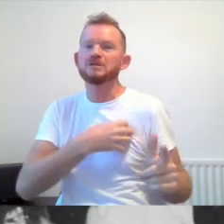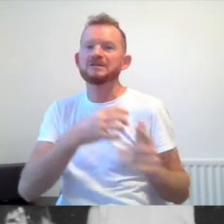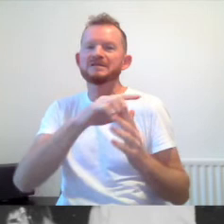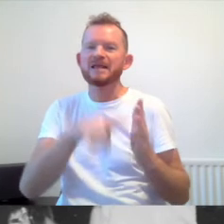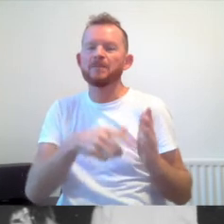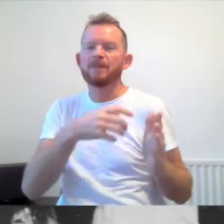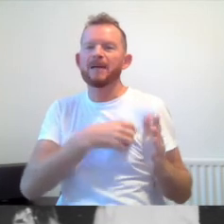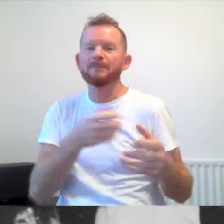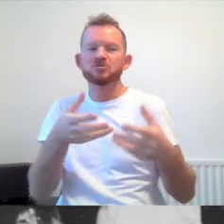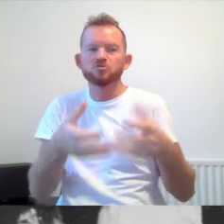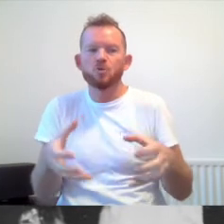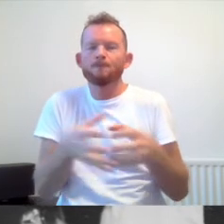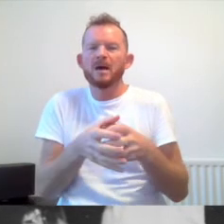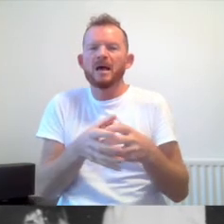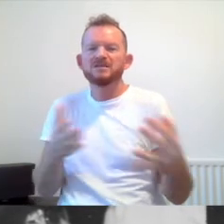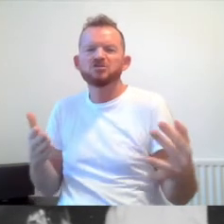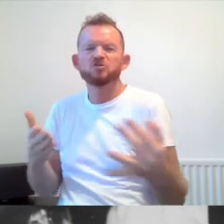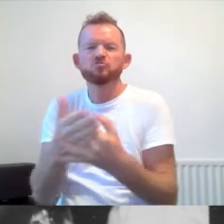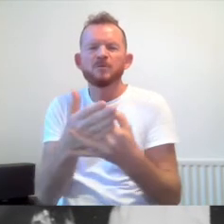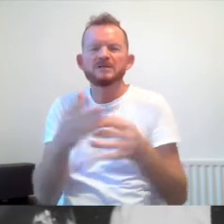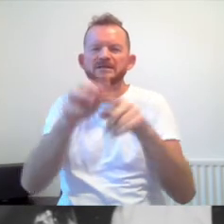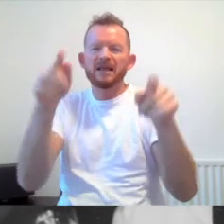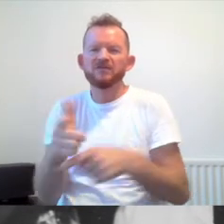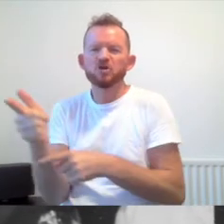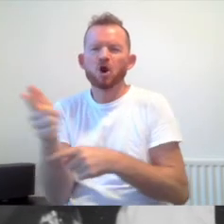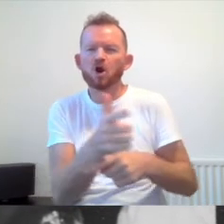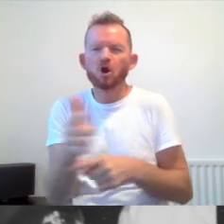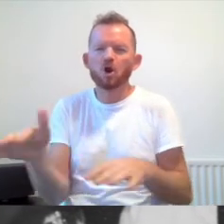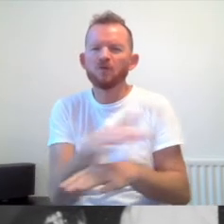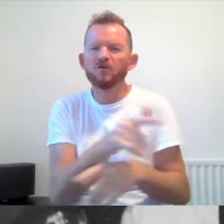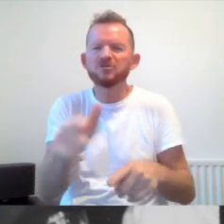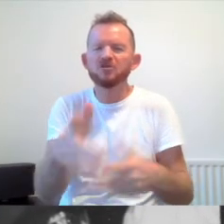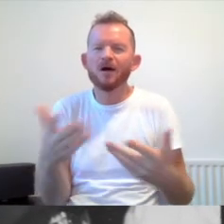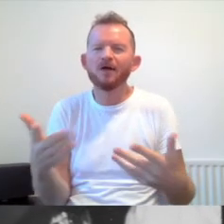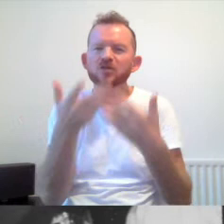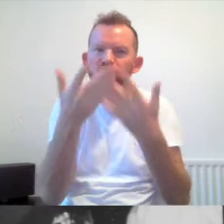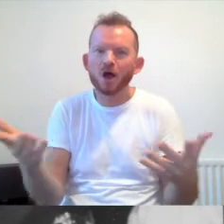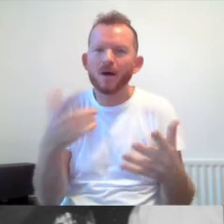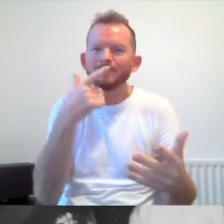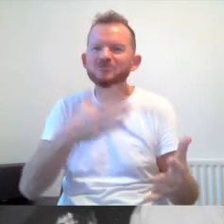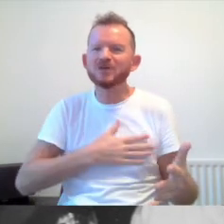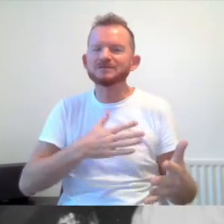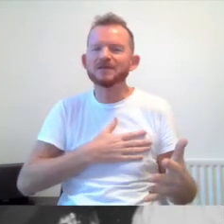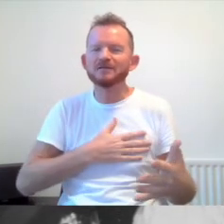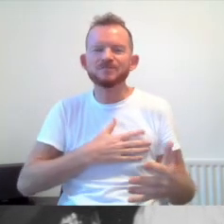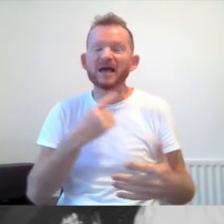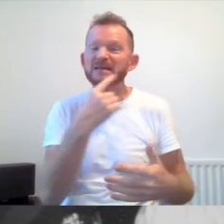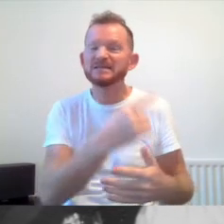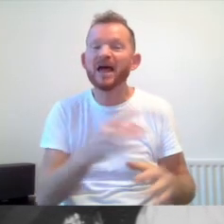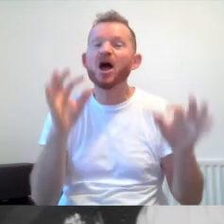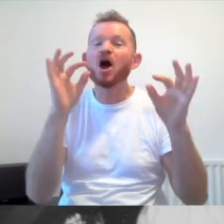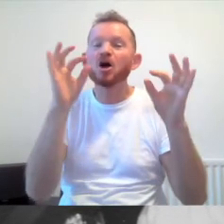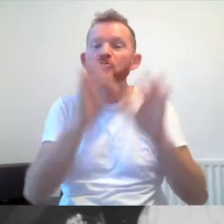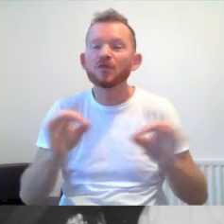Group disrupting television coverage of the show in Manchester. As they say, nothing about us without